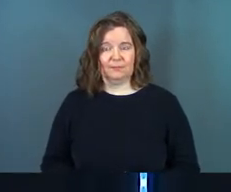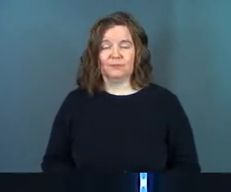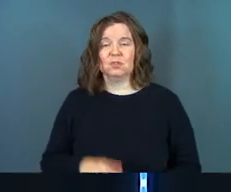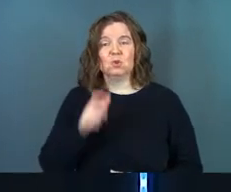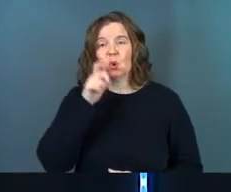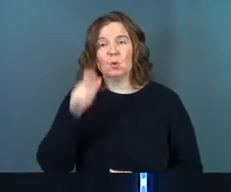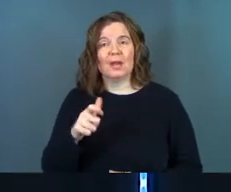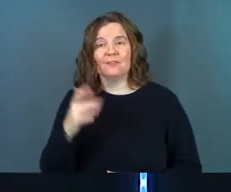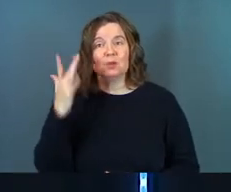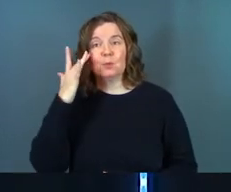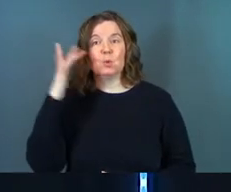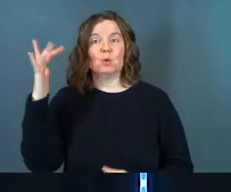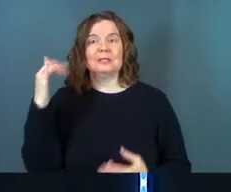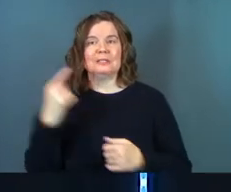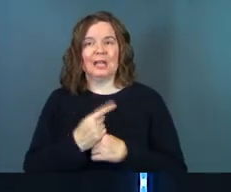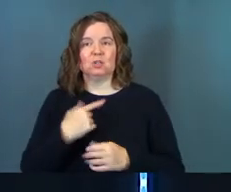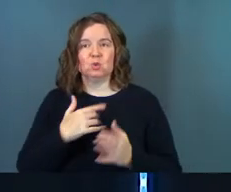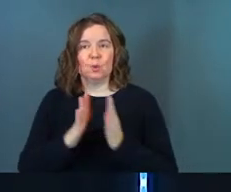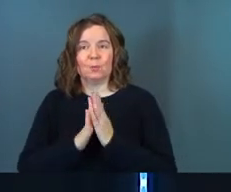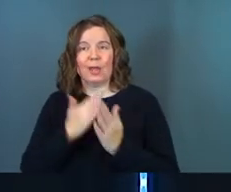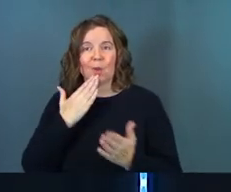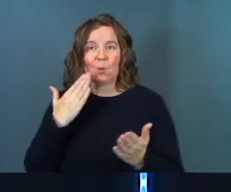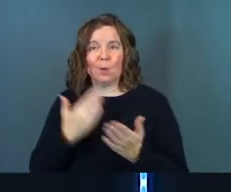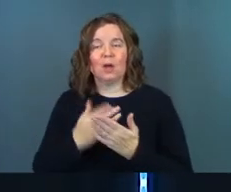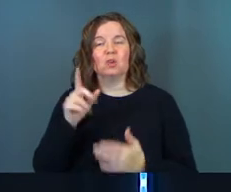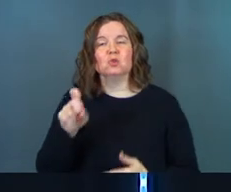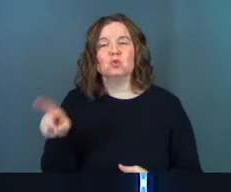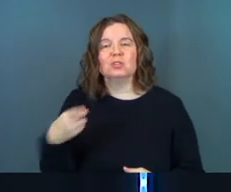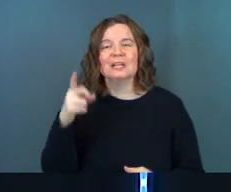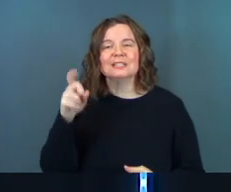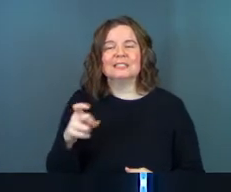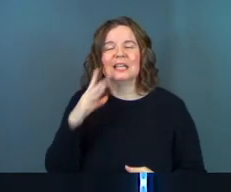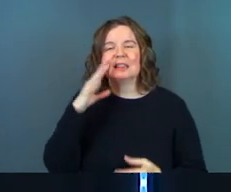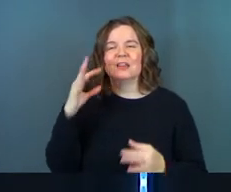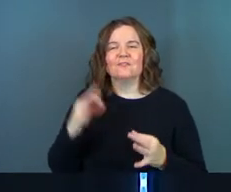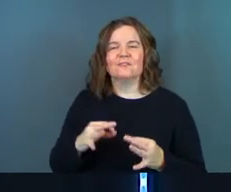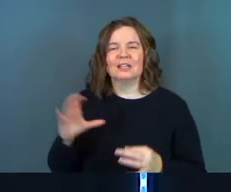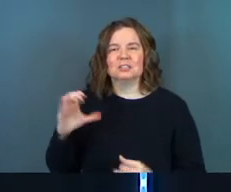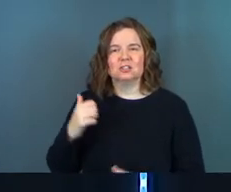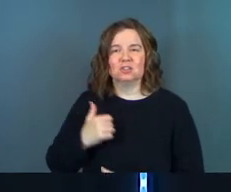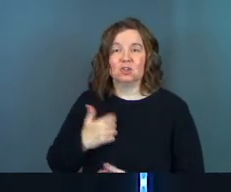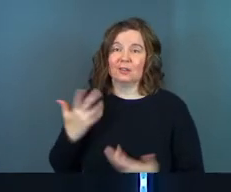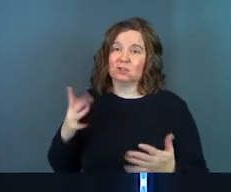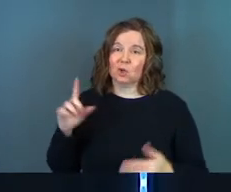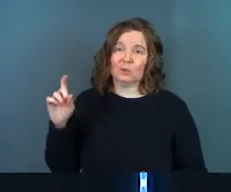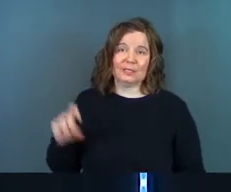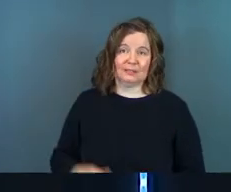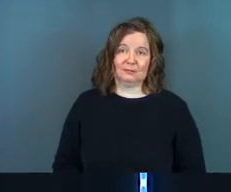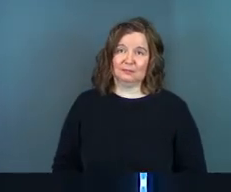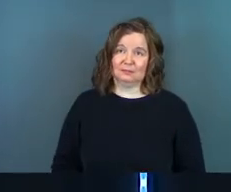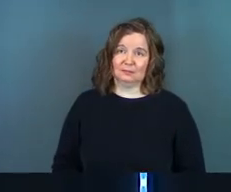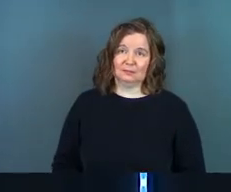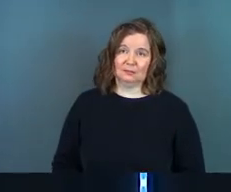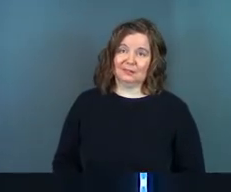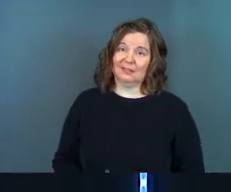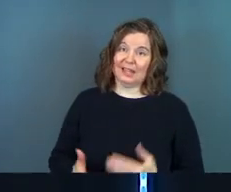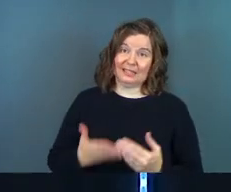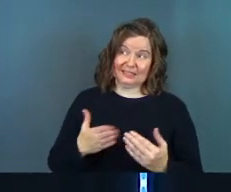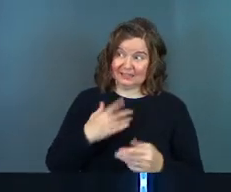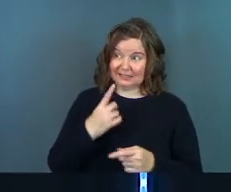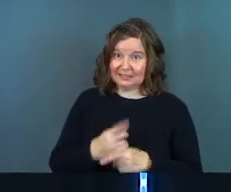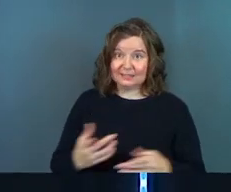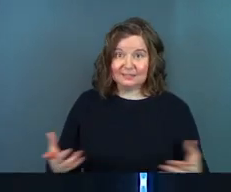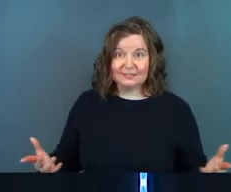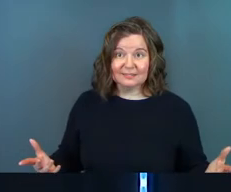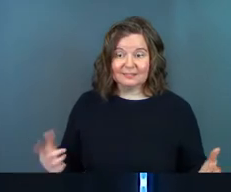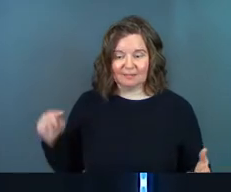So you don't have to be brilliant today in order to pray well. You just need the faith of a centurion. That's all you need. That's easy, isn't